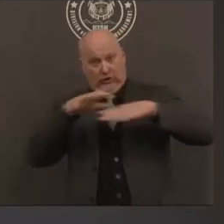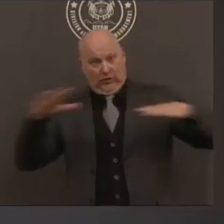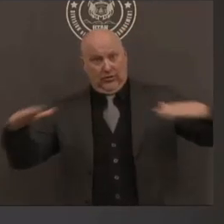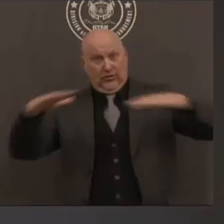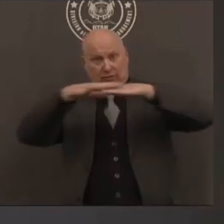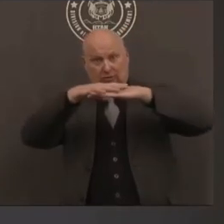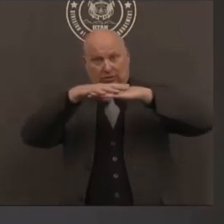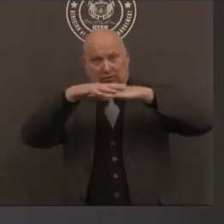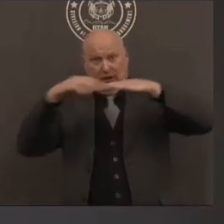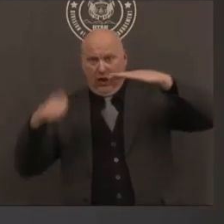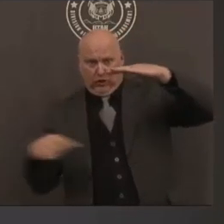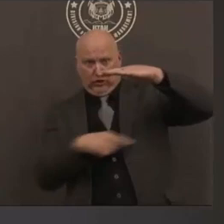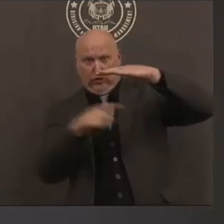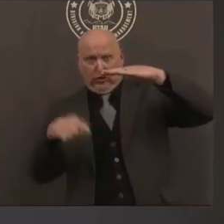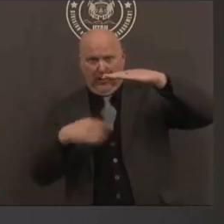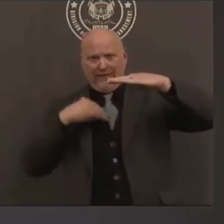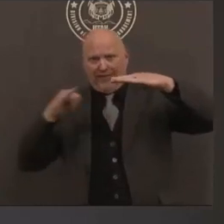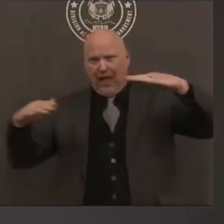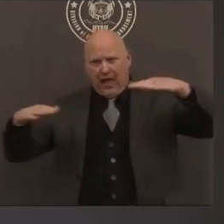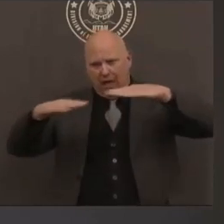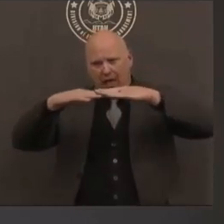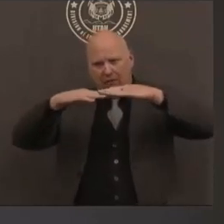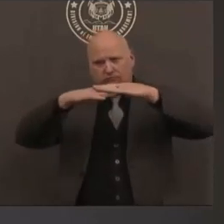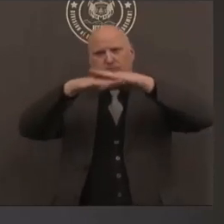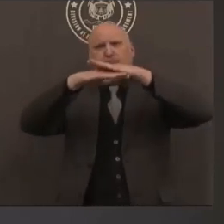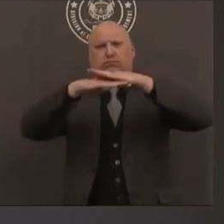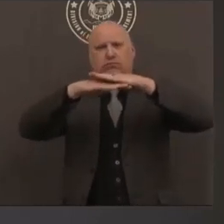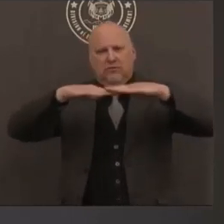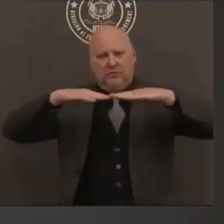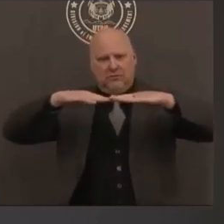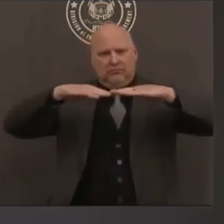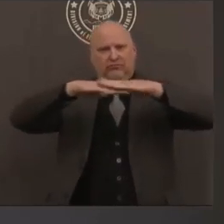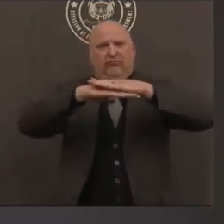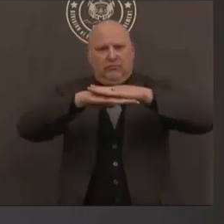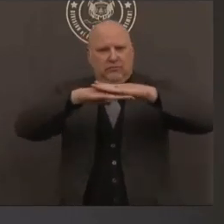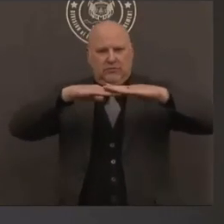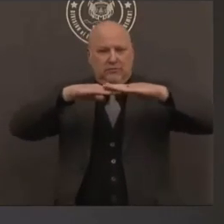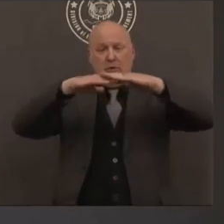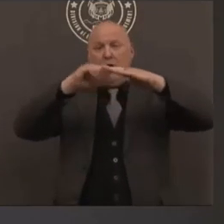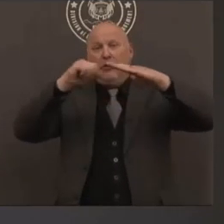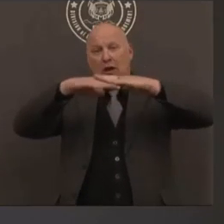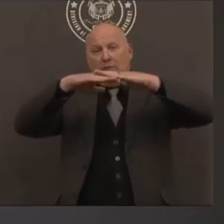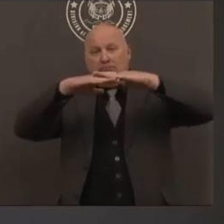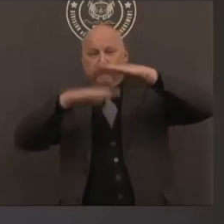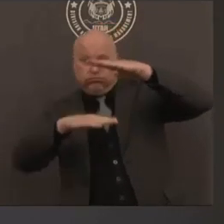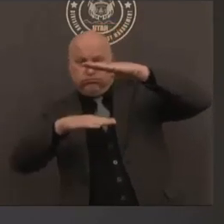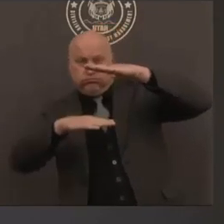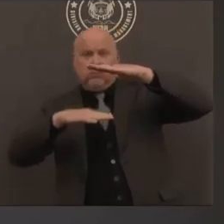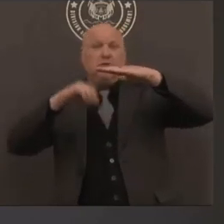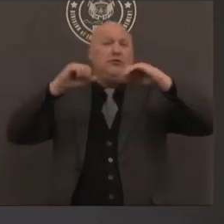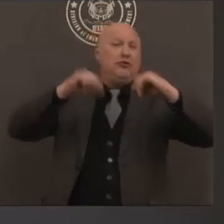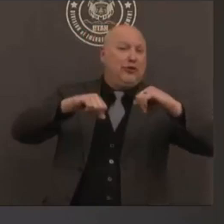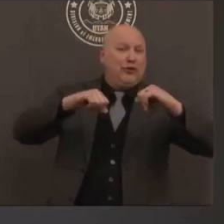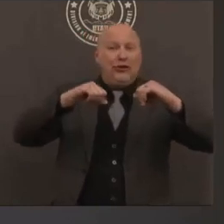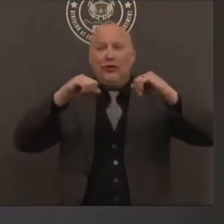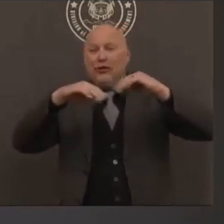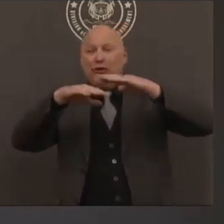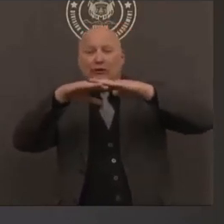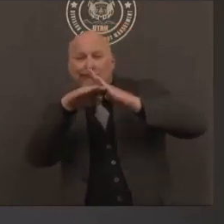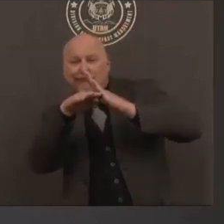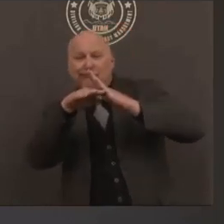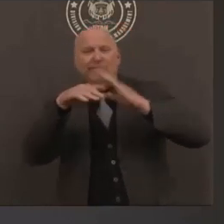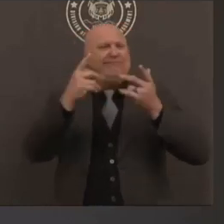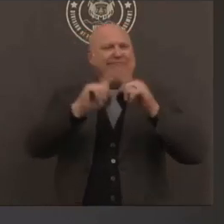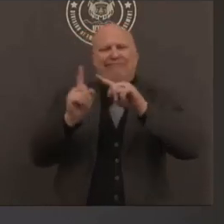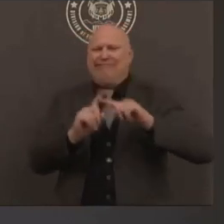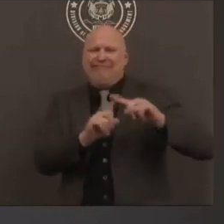fault uh where we are all sitting can drop and the type of faults we have here in utah are called normal faults which means they're the kind that